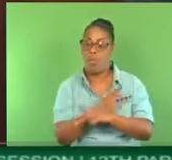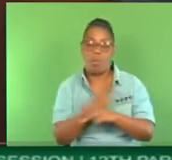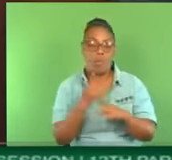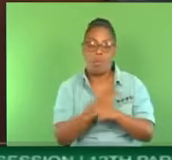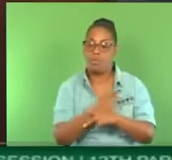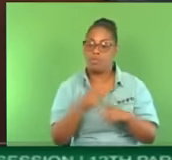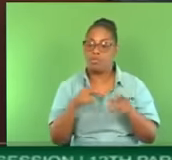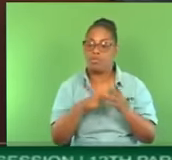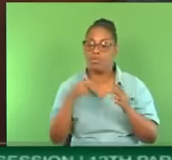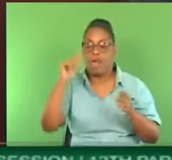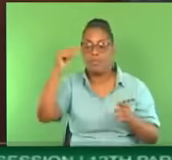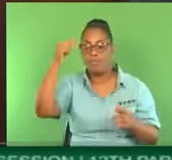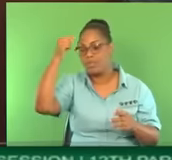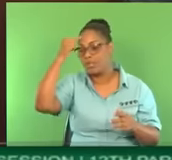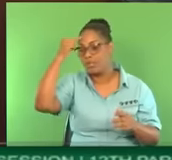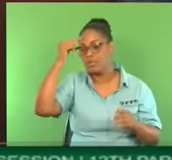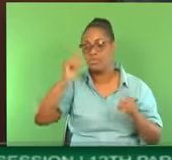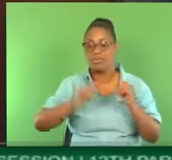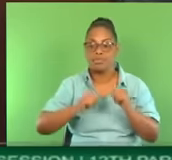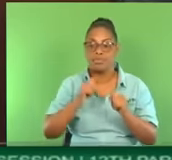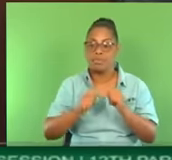and Tobago has indeed collapsed.